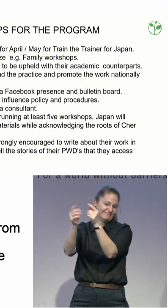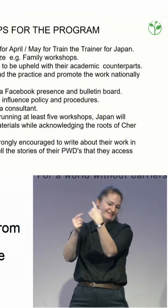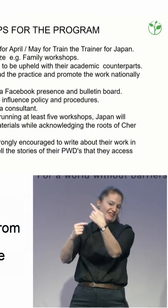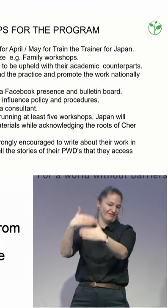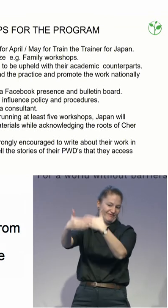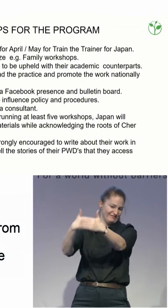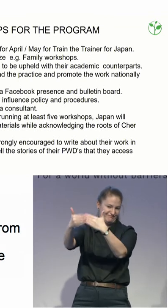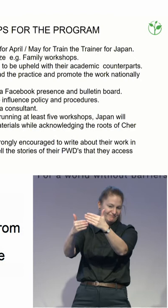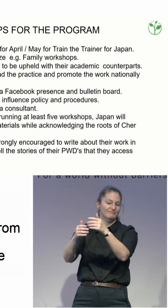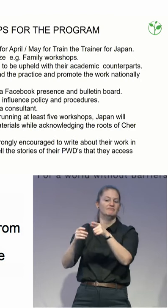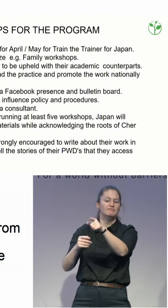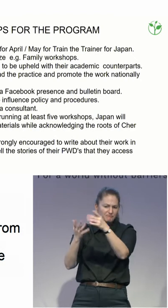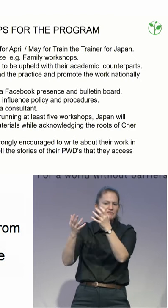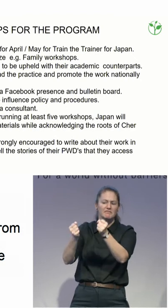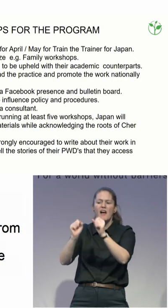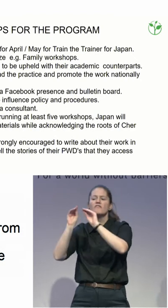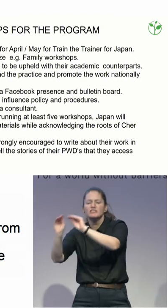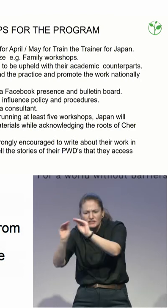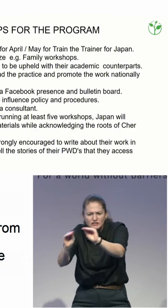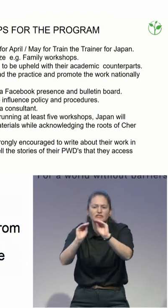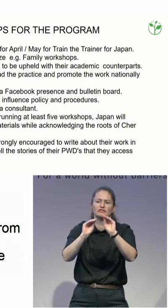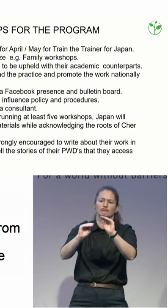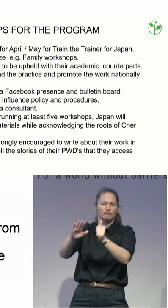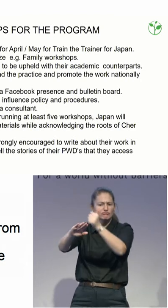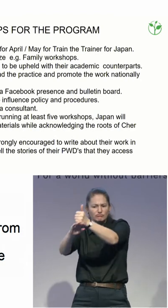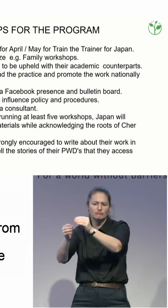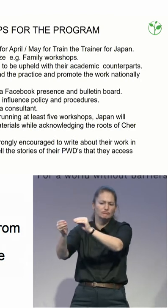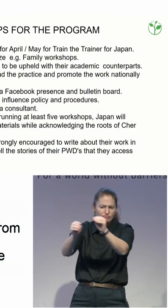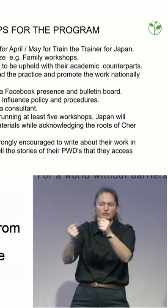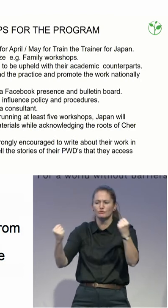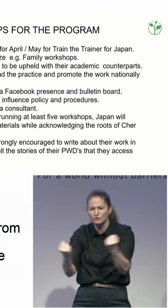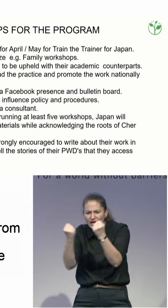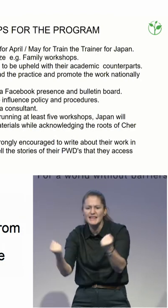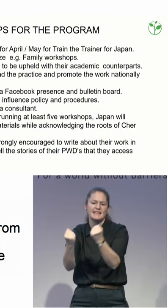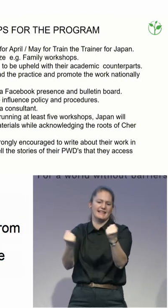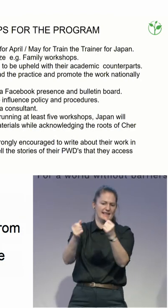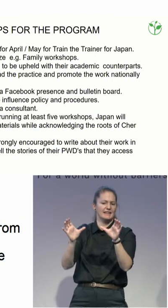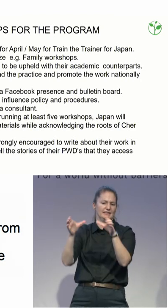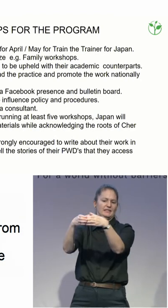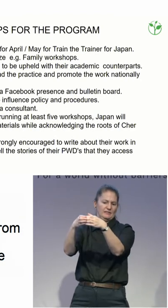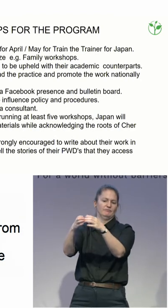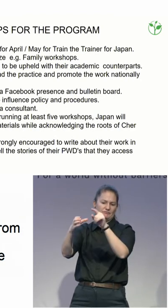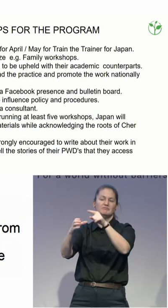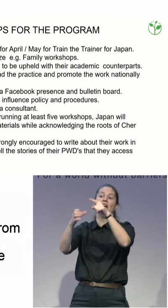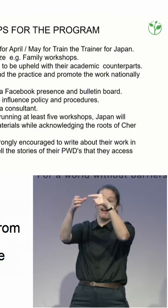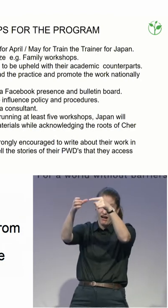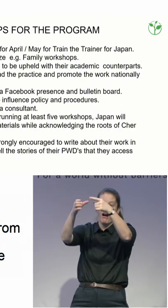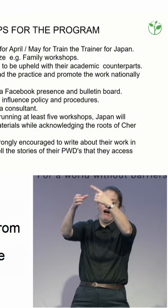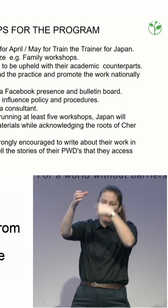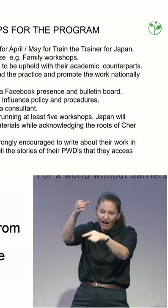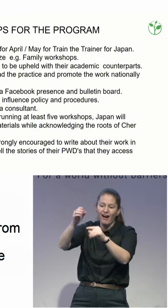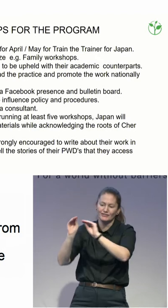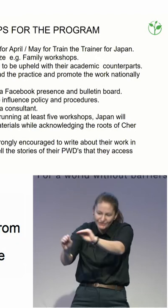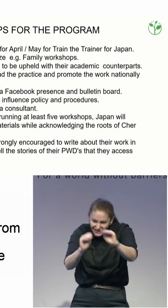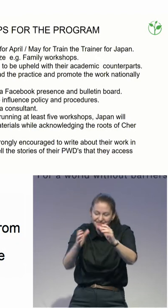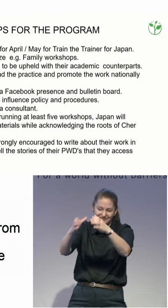PowerPoints, but that's all right. We're going to do a train the trainer so Japanese people are training Japanese people. We're